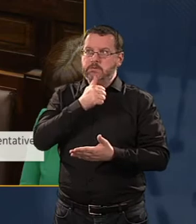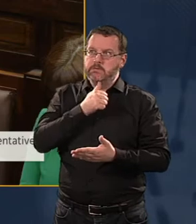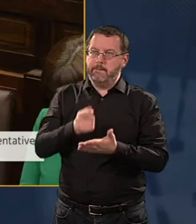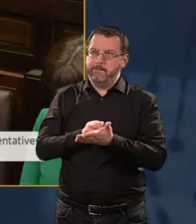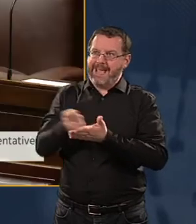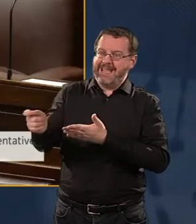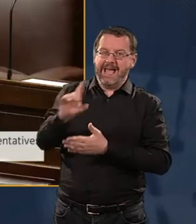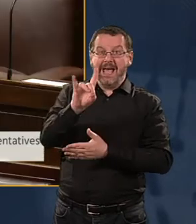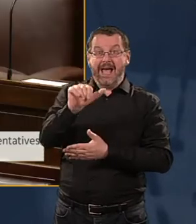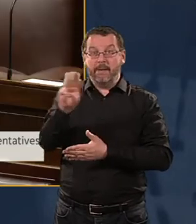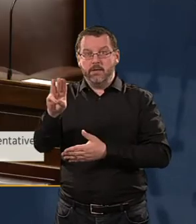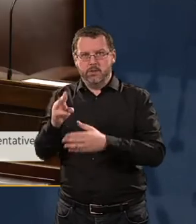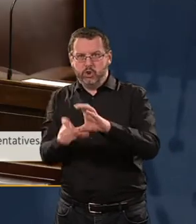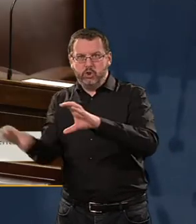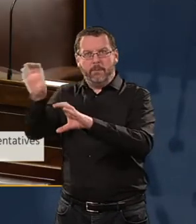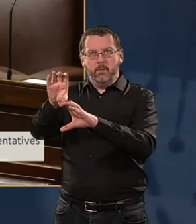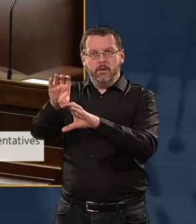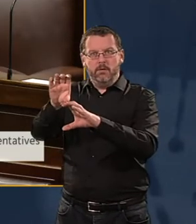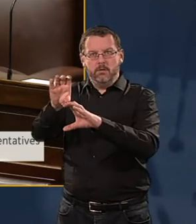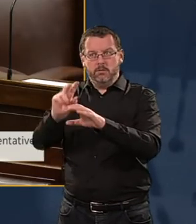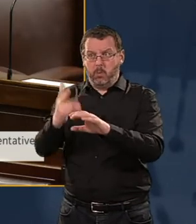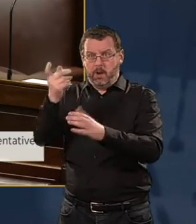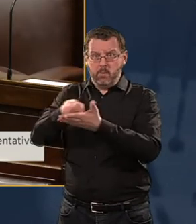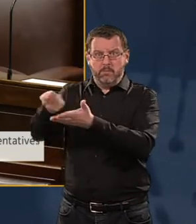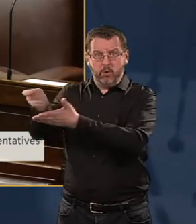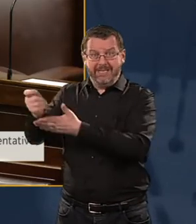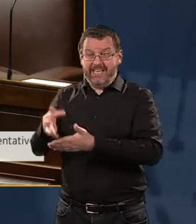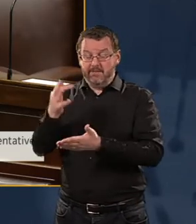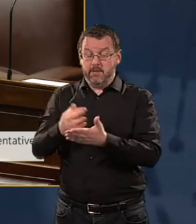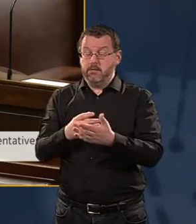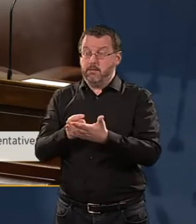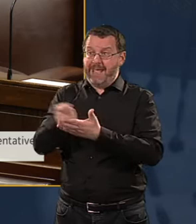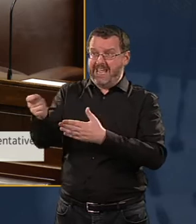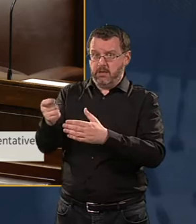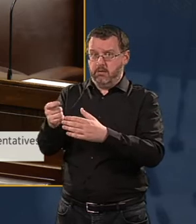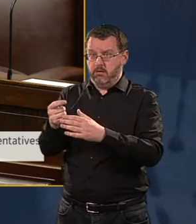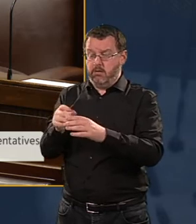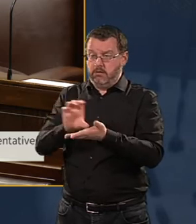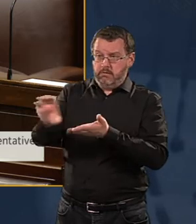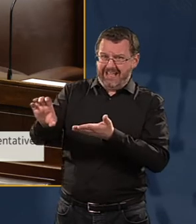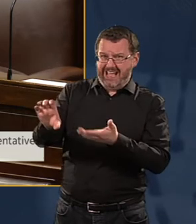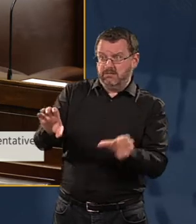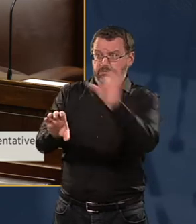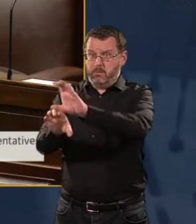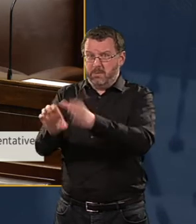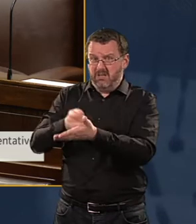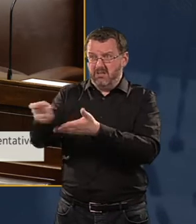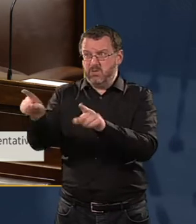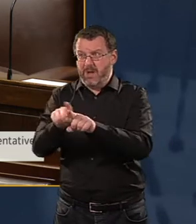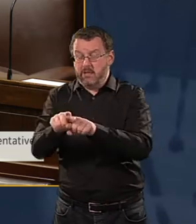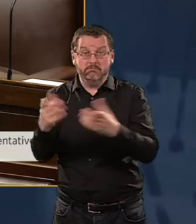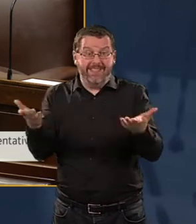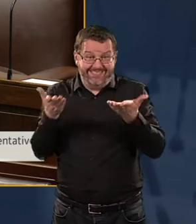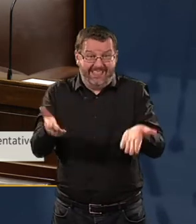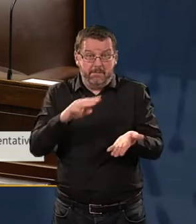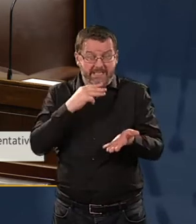on HAP tenancies? Because if they pay those top-ups, they are driven by definition. By definition, they and their children are